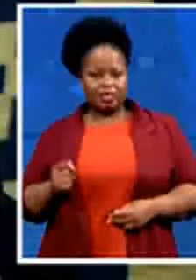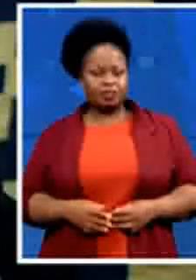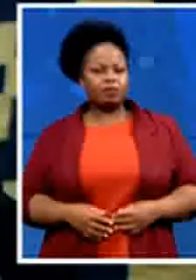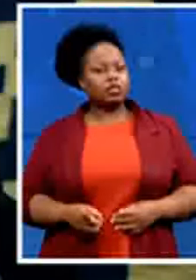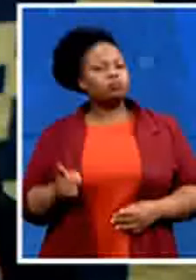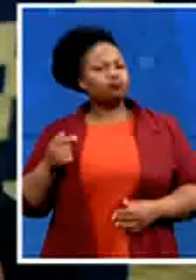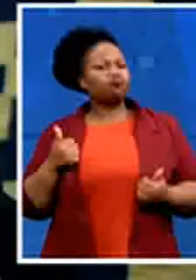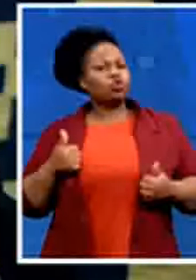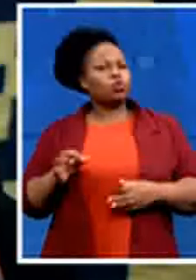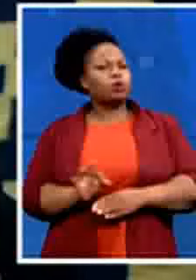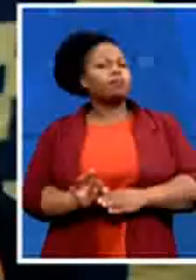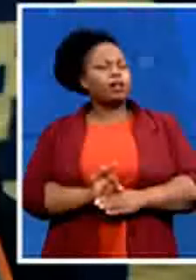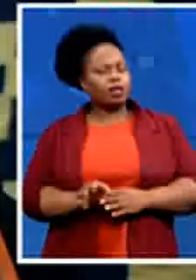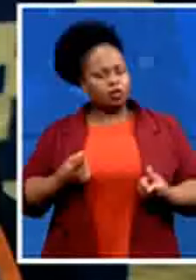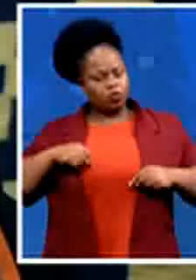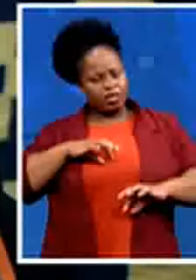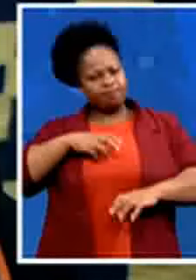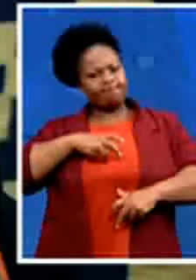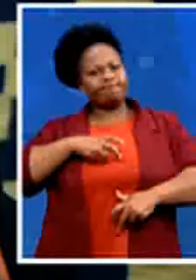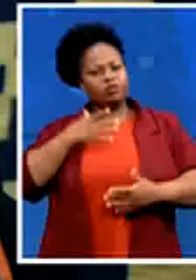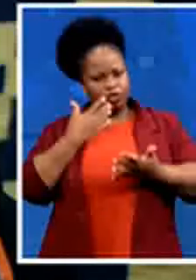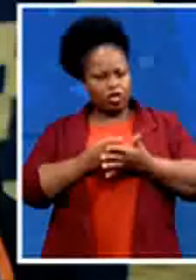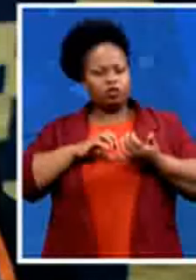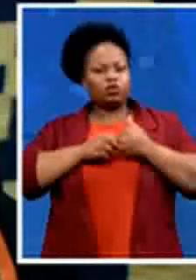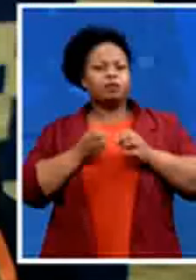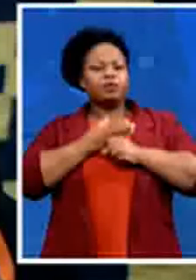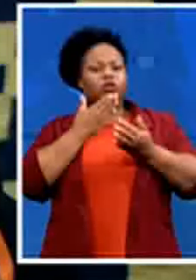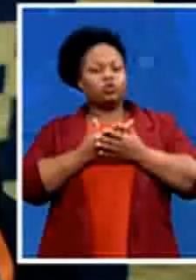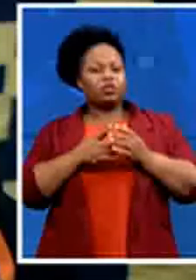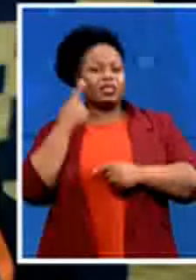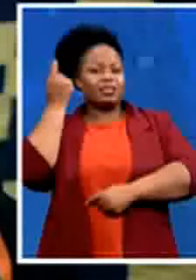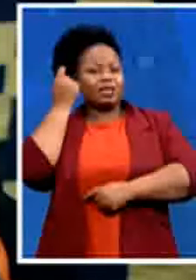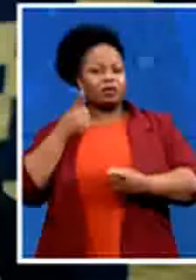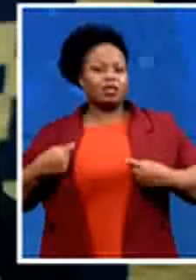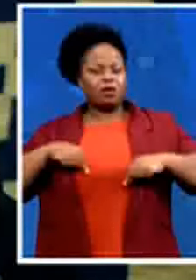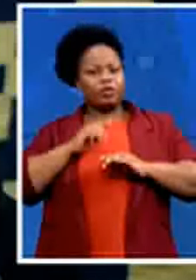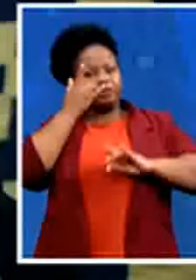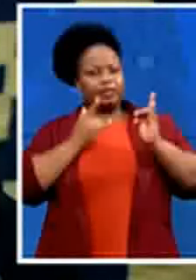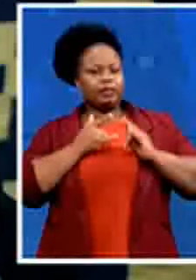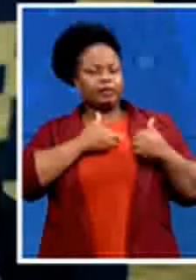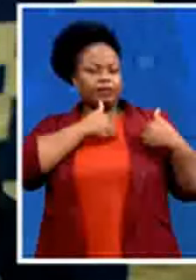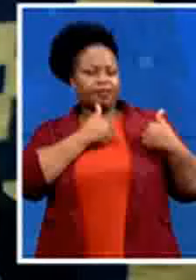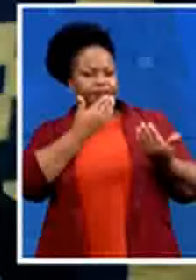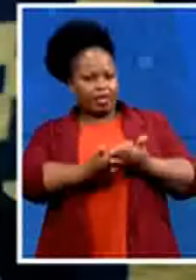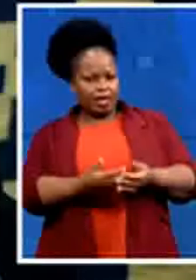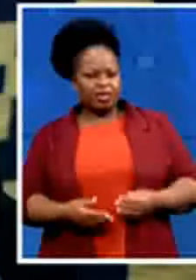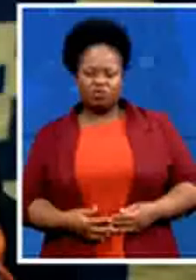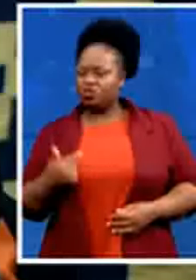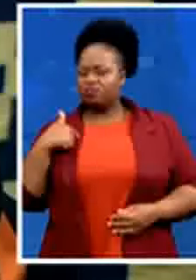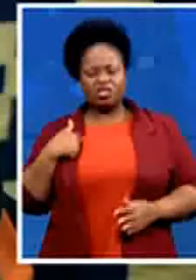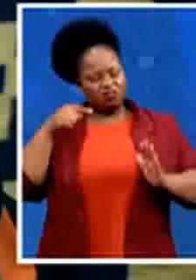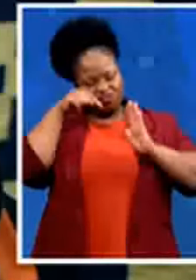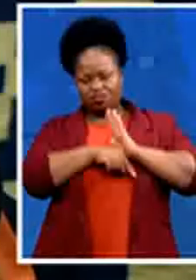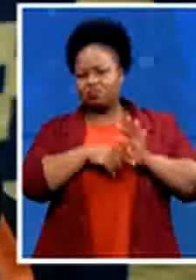adopt to make our towns and cities safe so i won't go into more detail there because